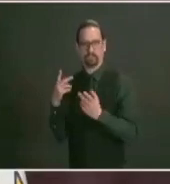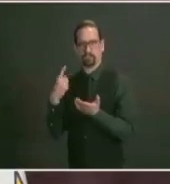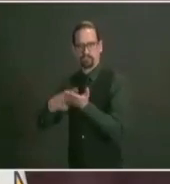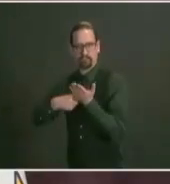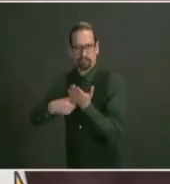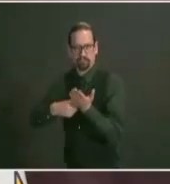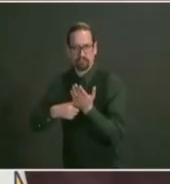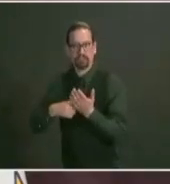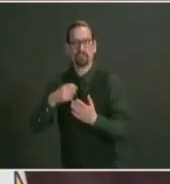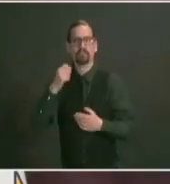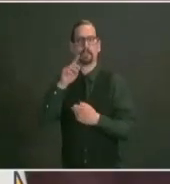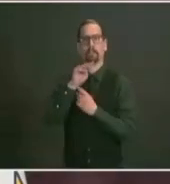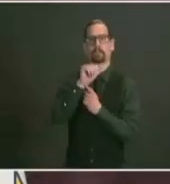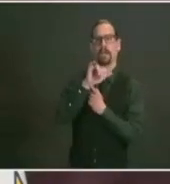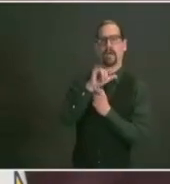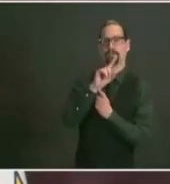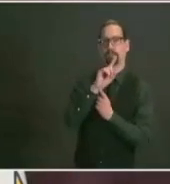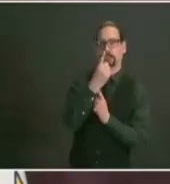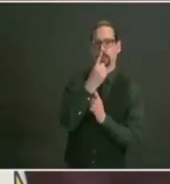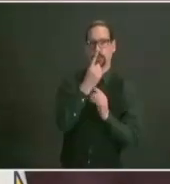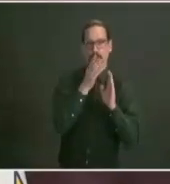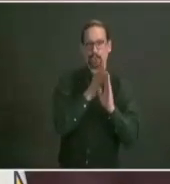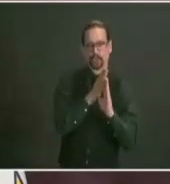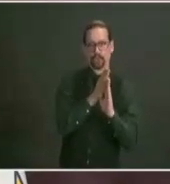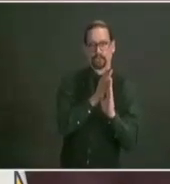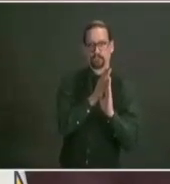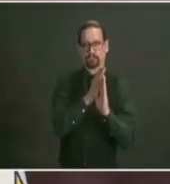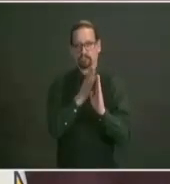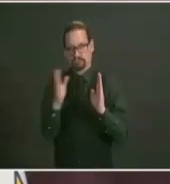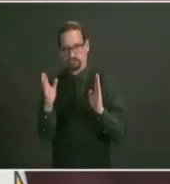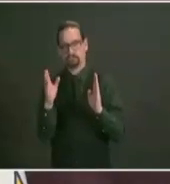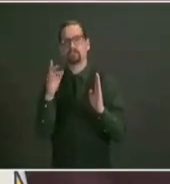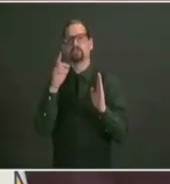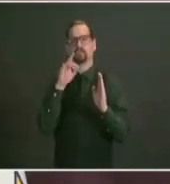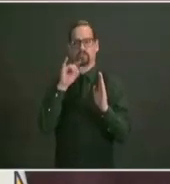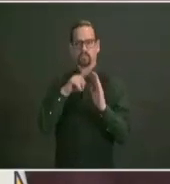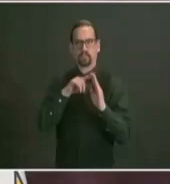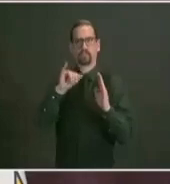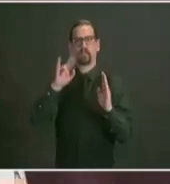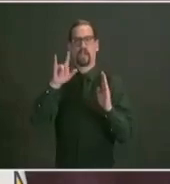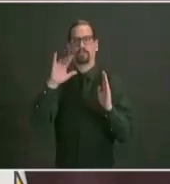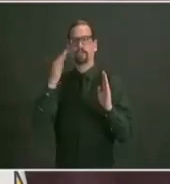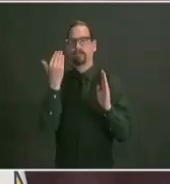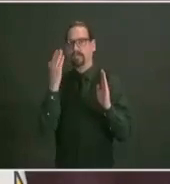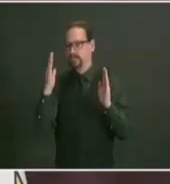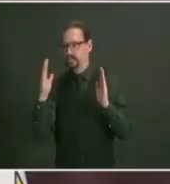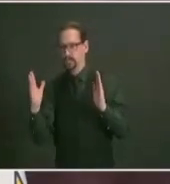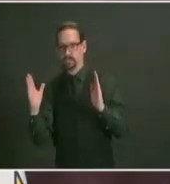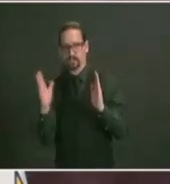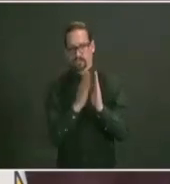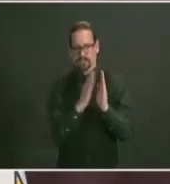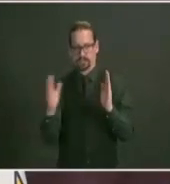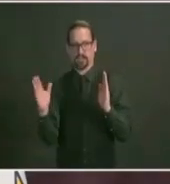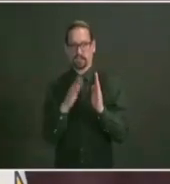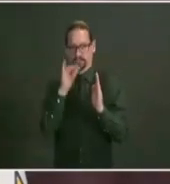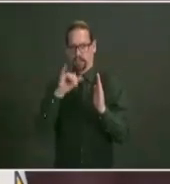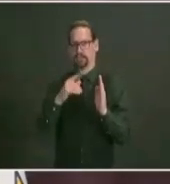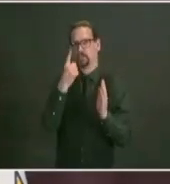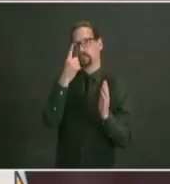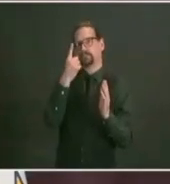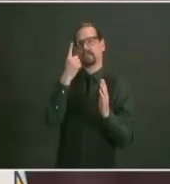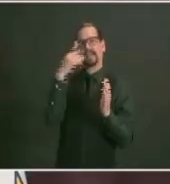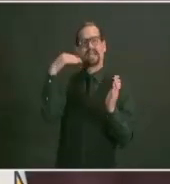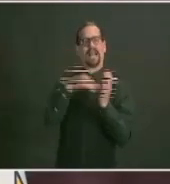july 15th and thereafter over a thousand apply to dbr in that inter